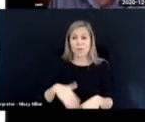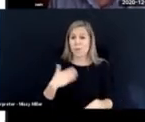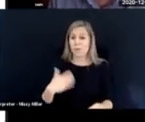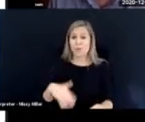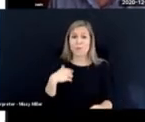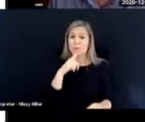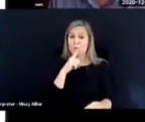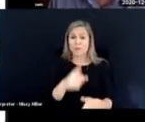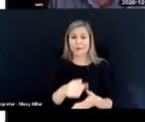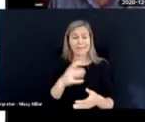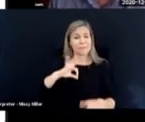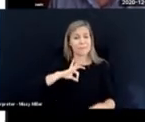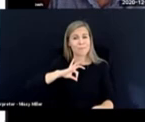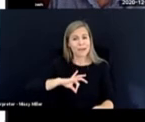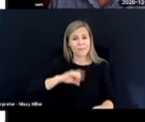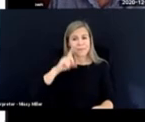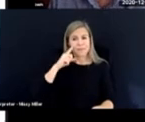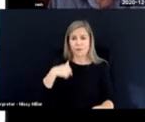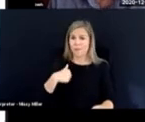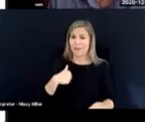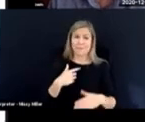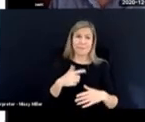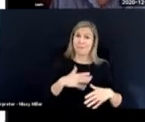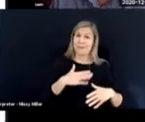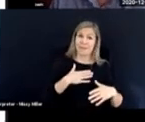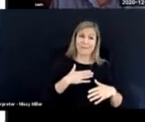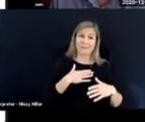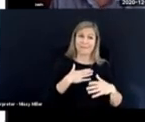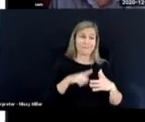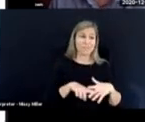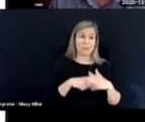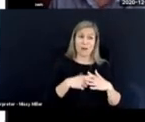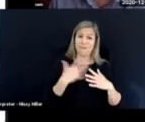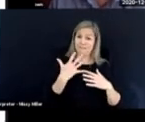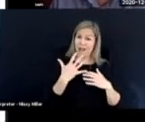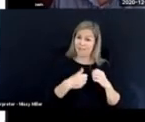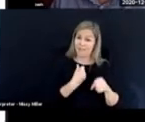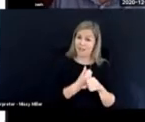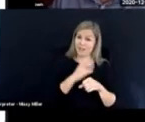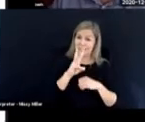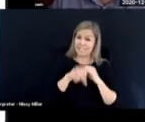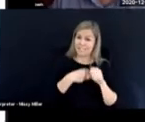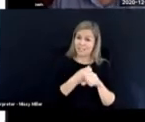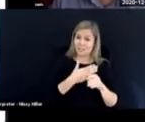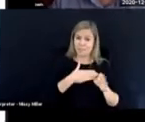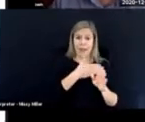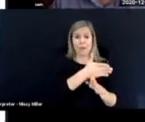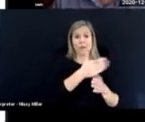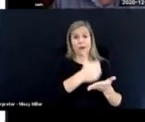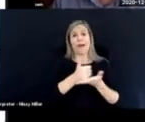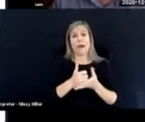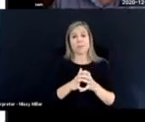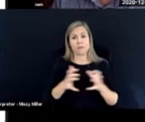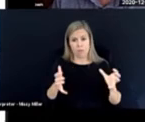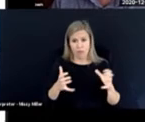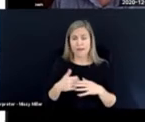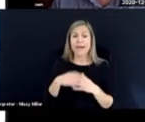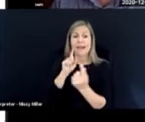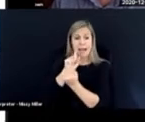most useful book that I had in my first five or six years to help me through.